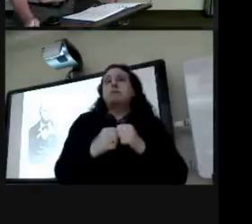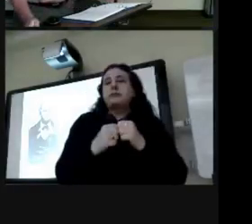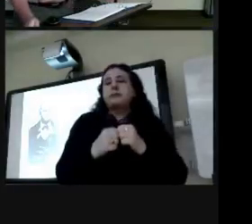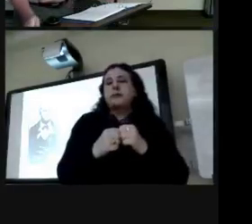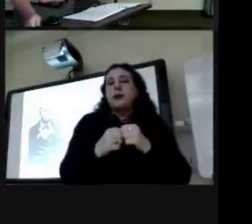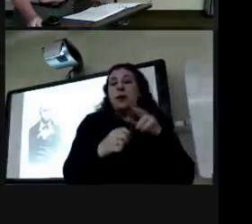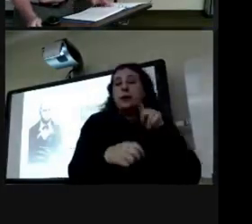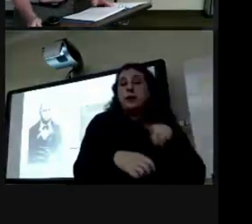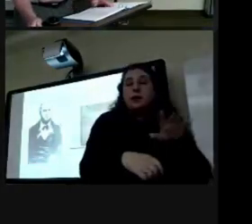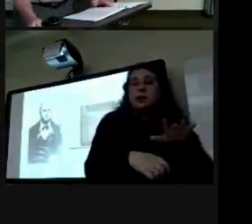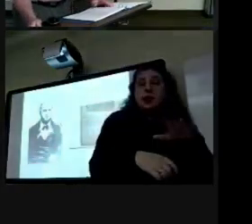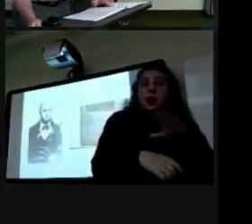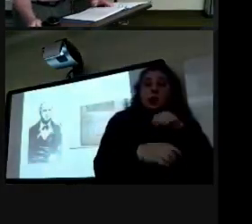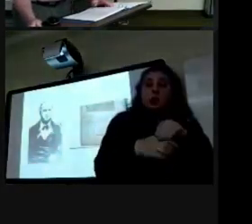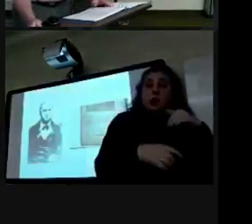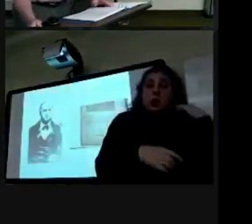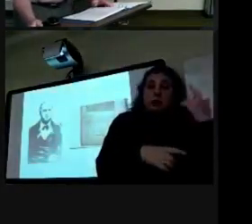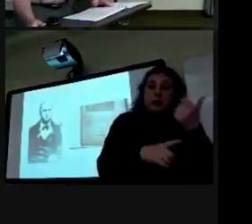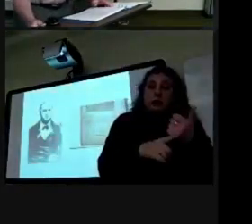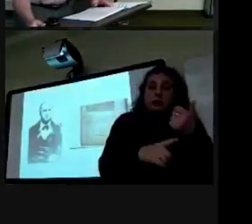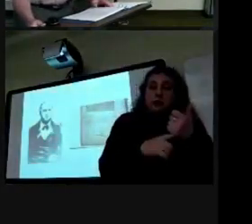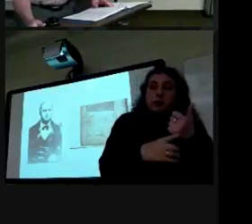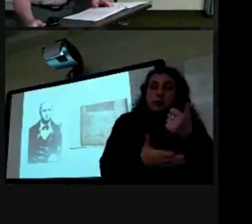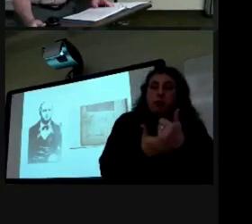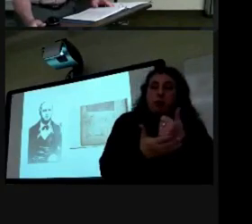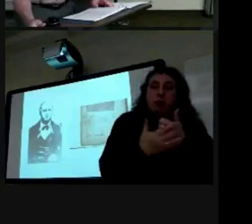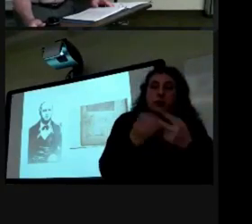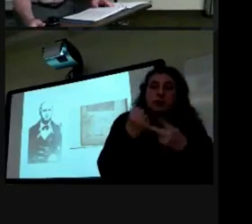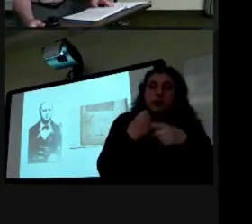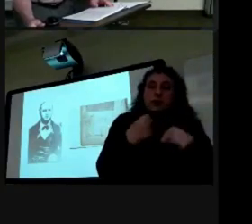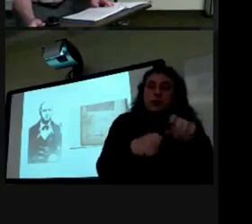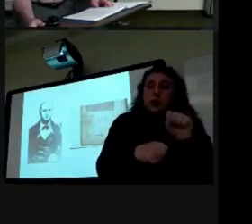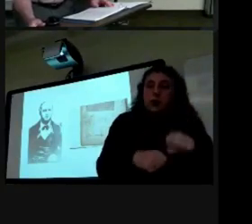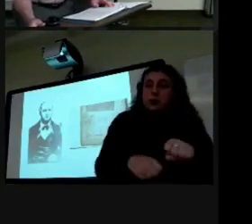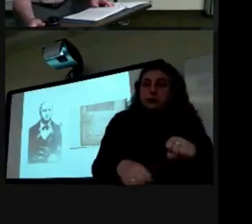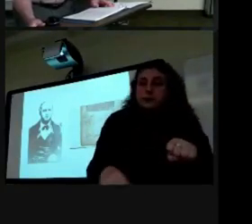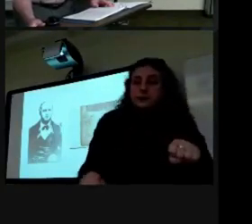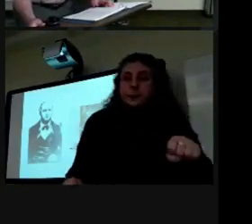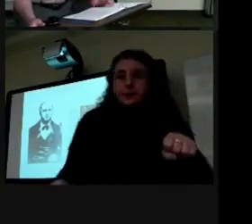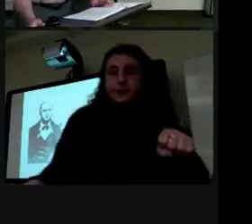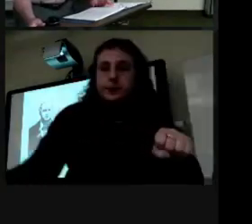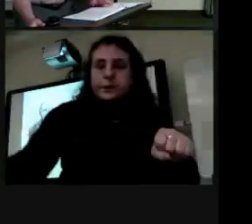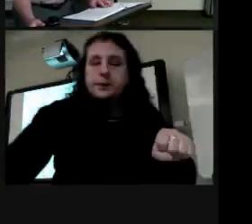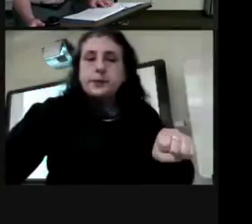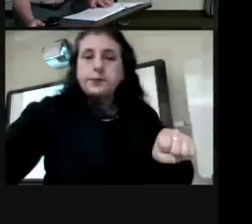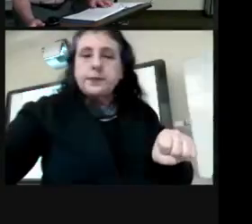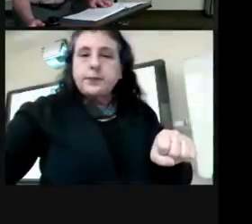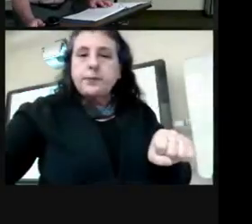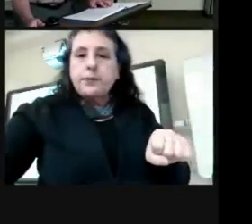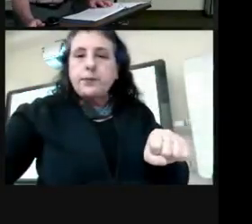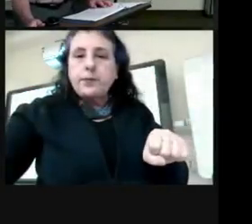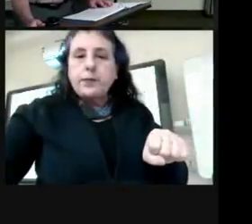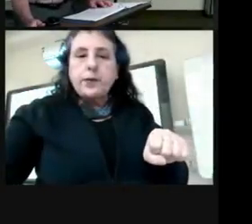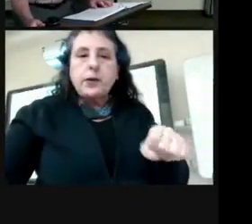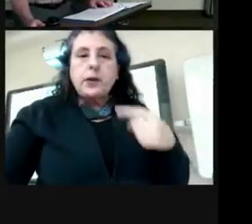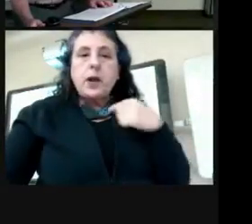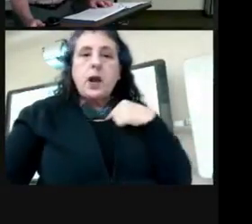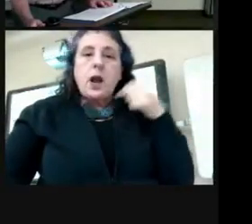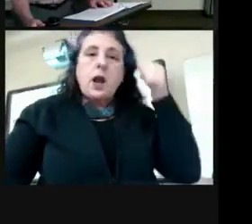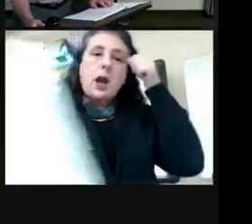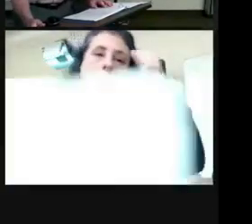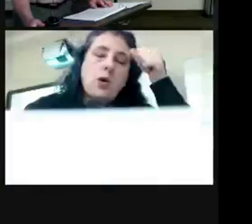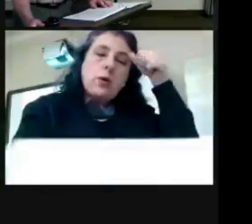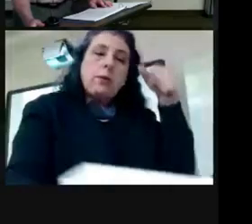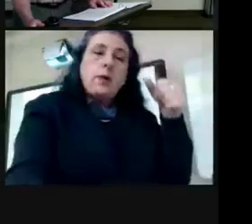so people including mr lincoln fished in to say what they could uh bystander said quote i remember when the store